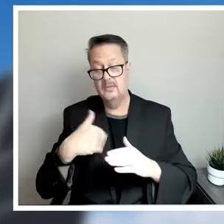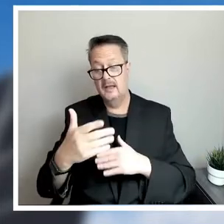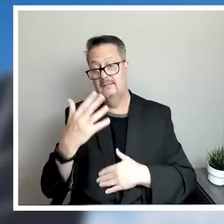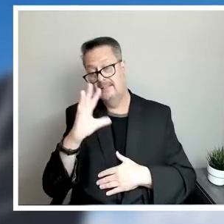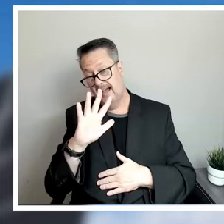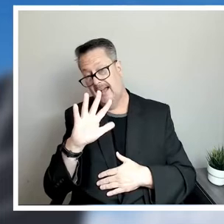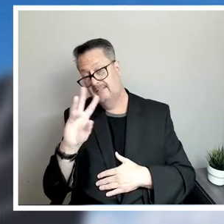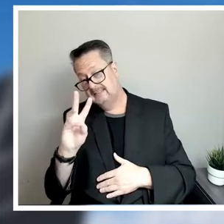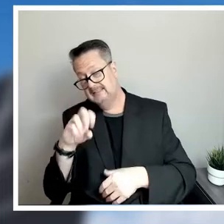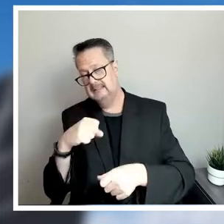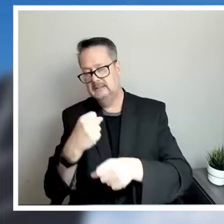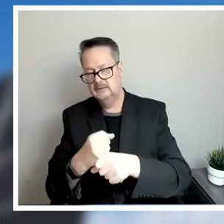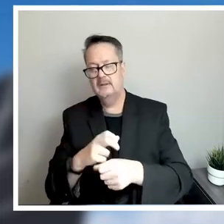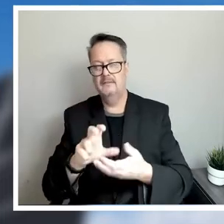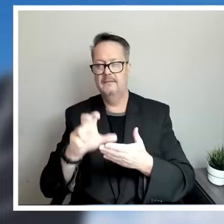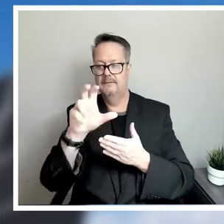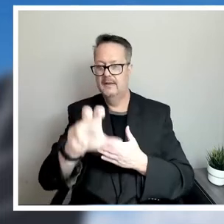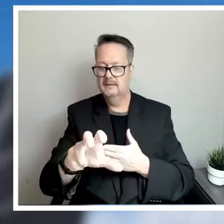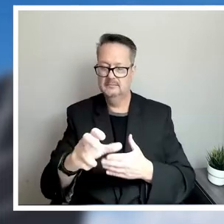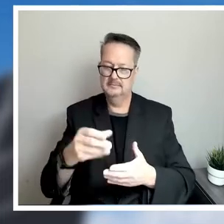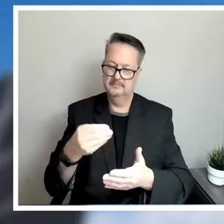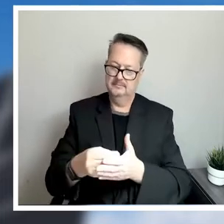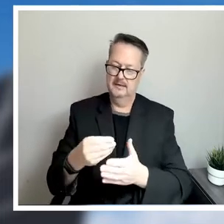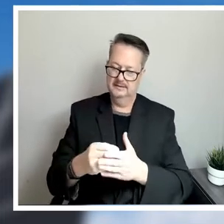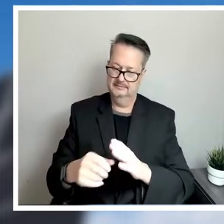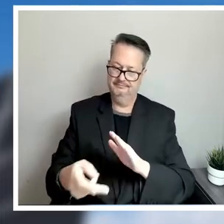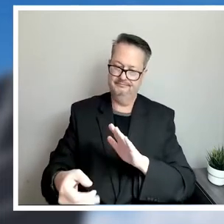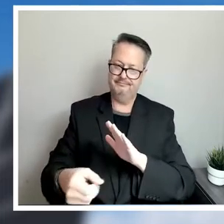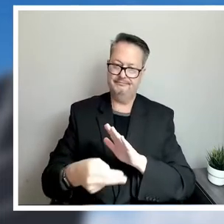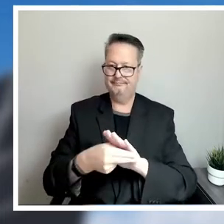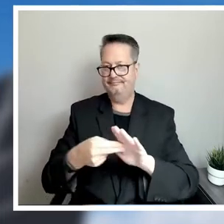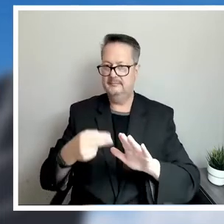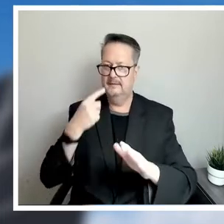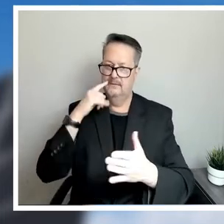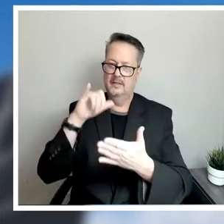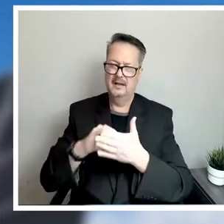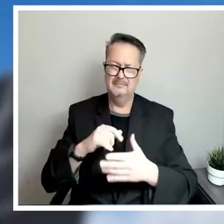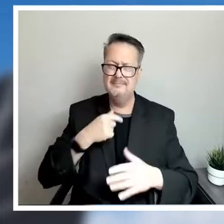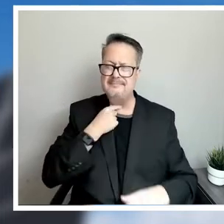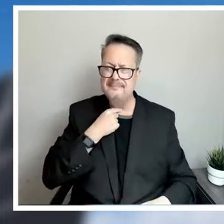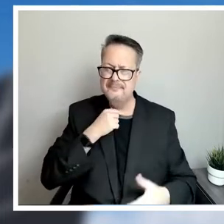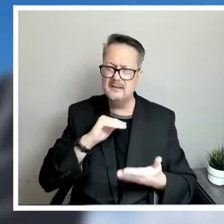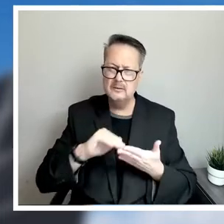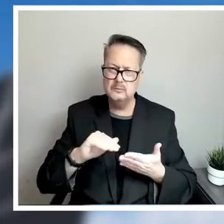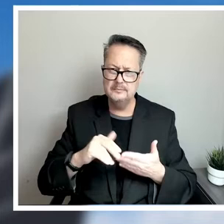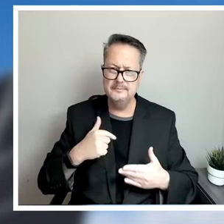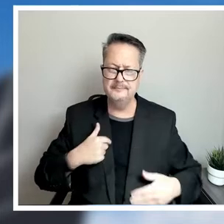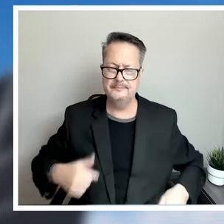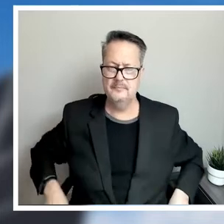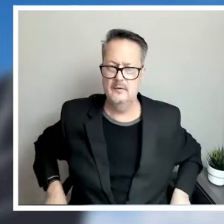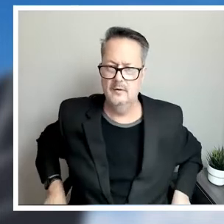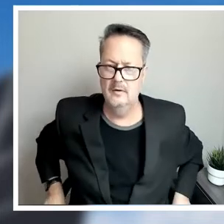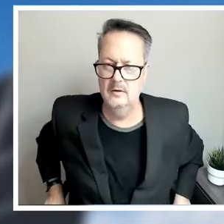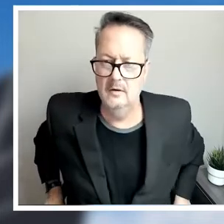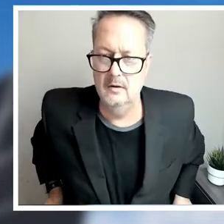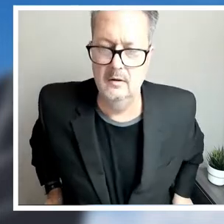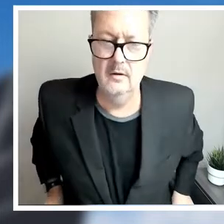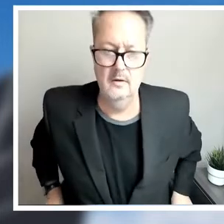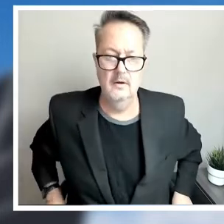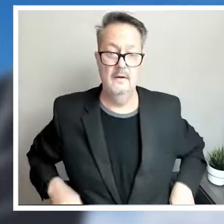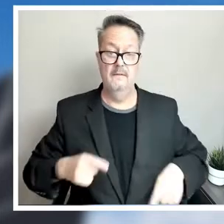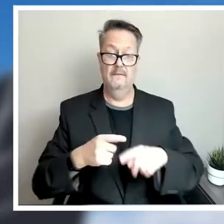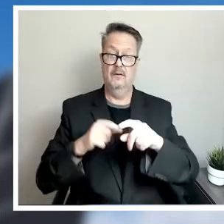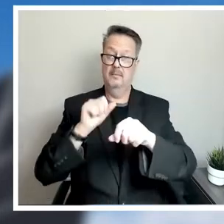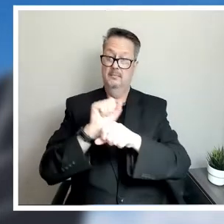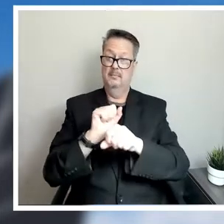have investments identified for that. And then from an employee perspective, we have about 300 fewer